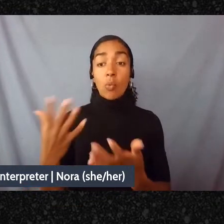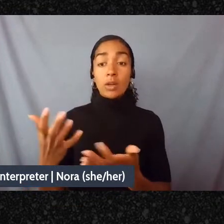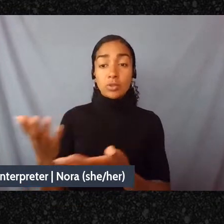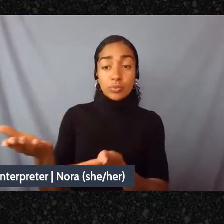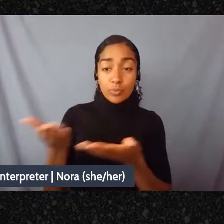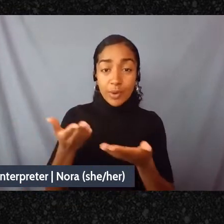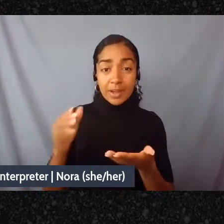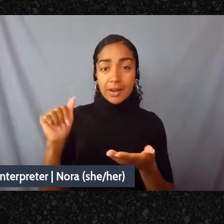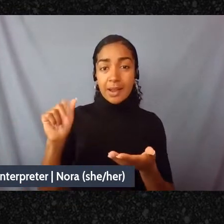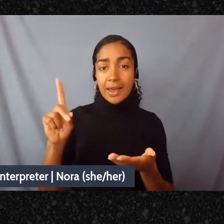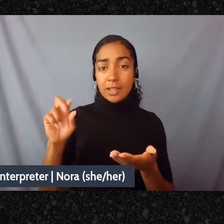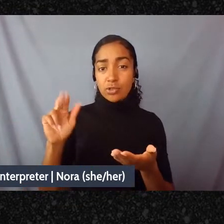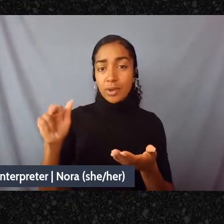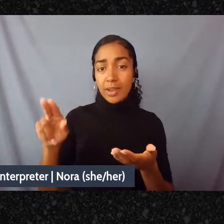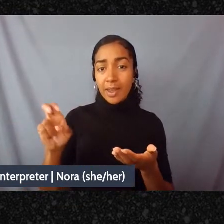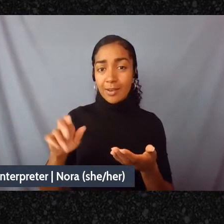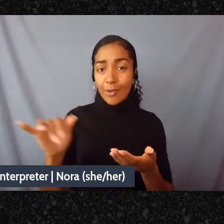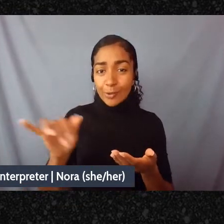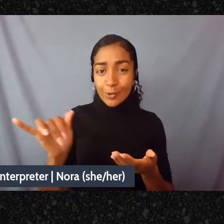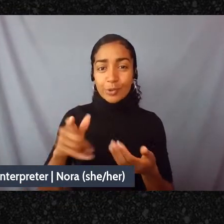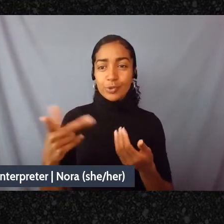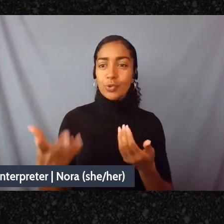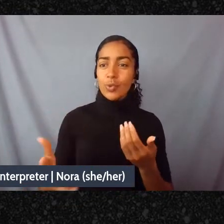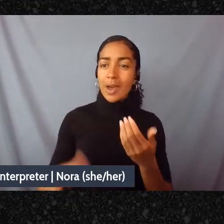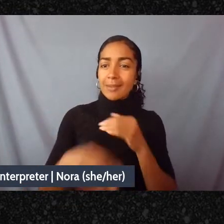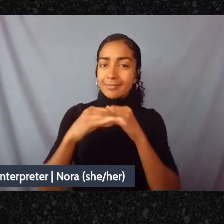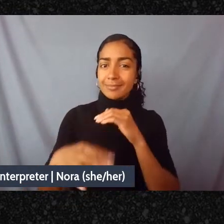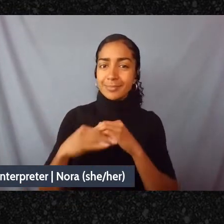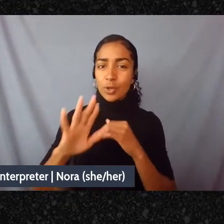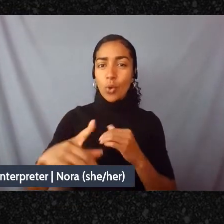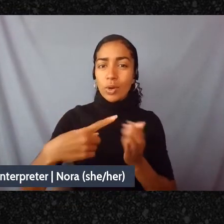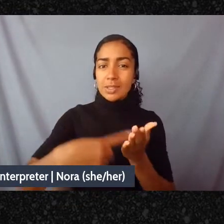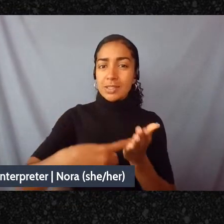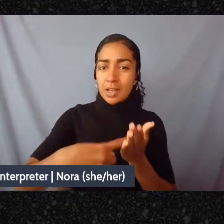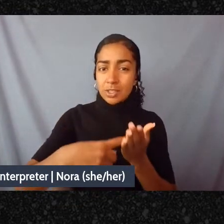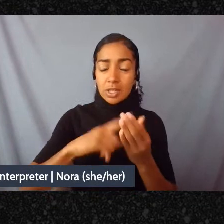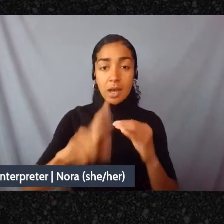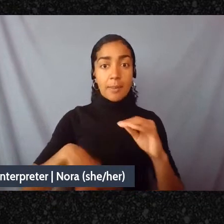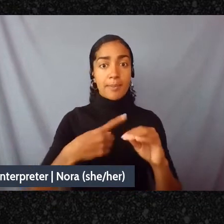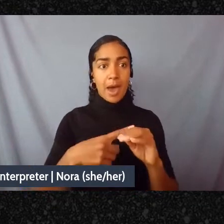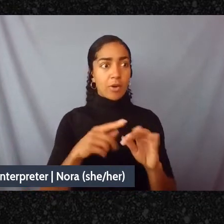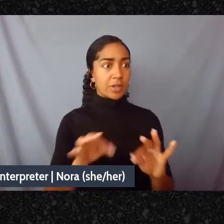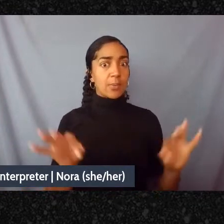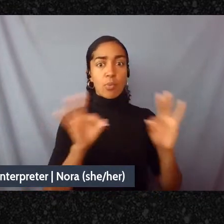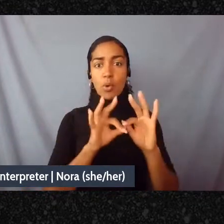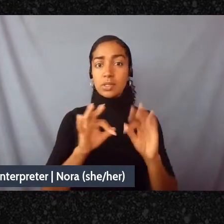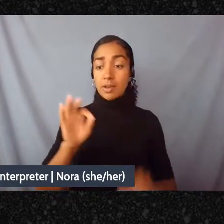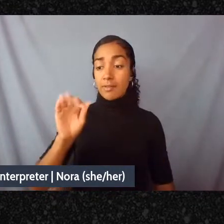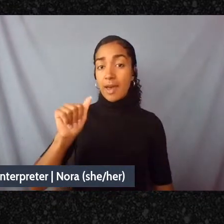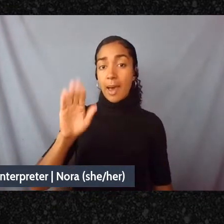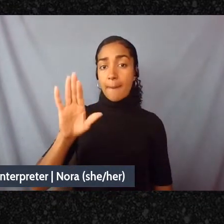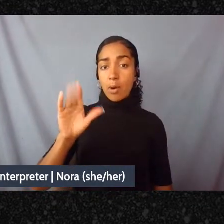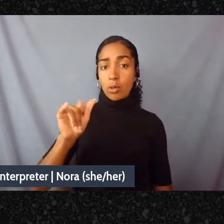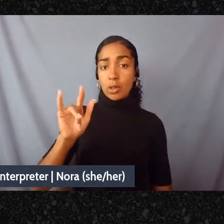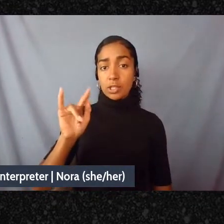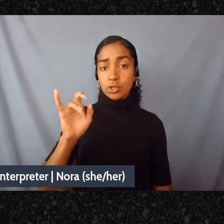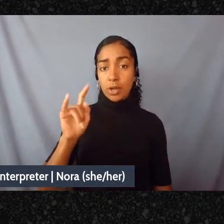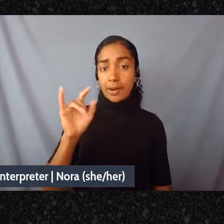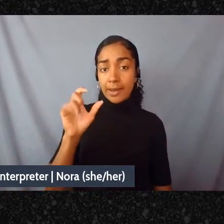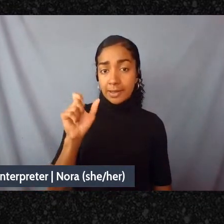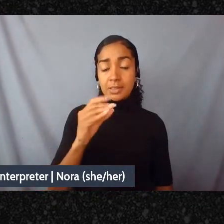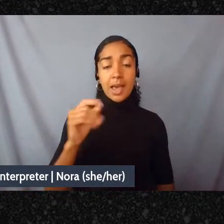on your discussion of needing to have abolitionist as well as anti-colonial